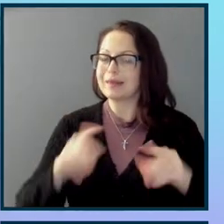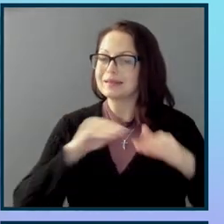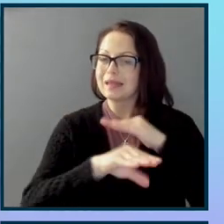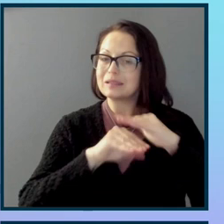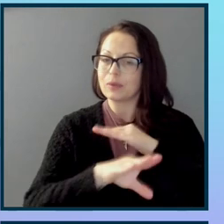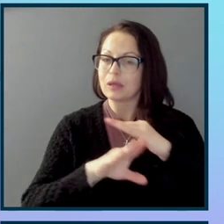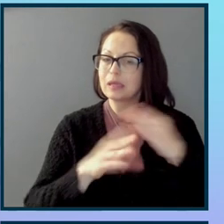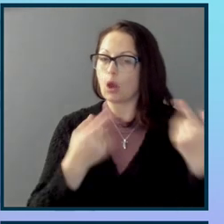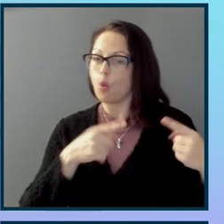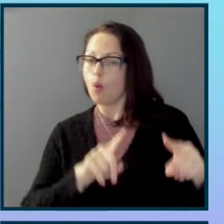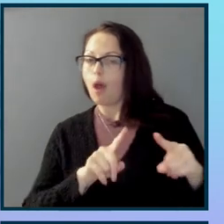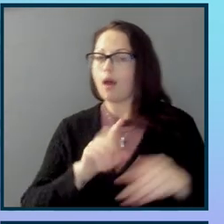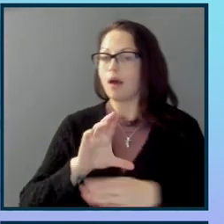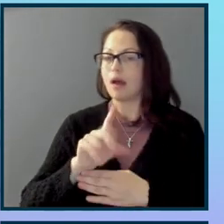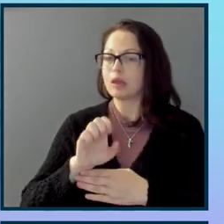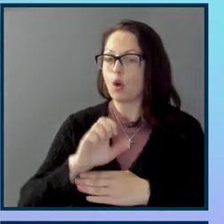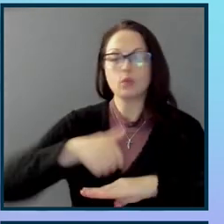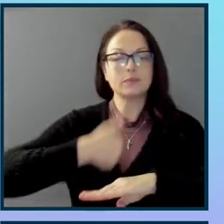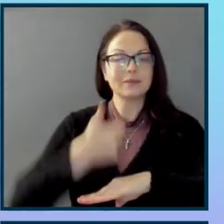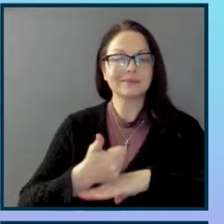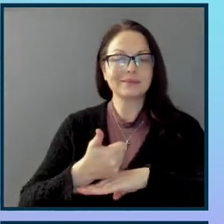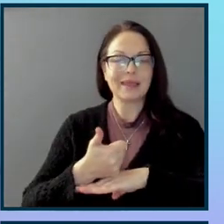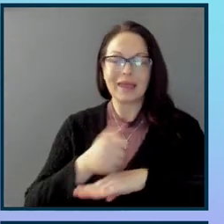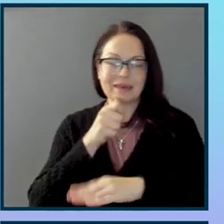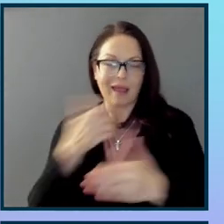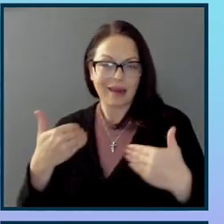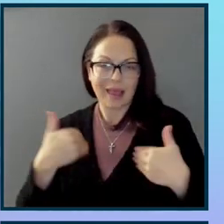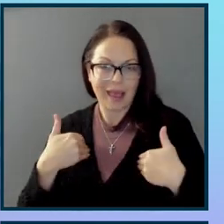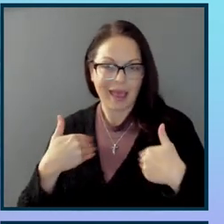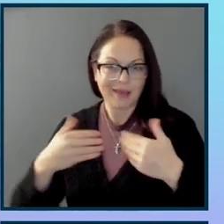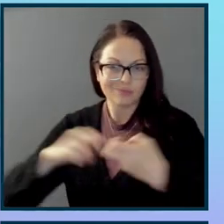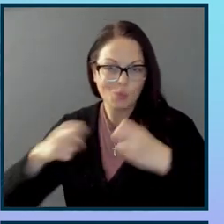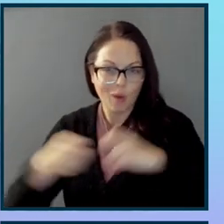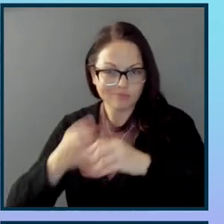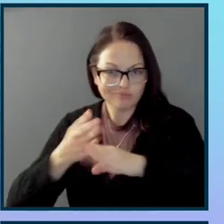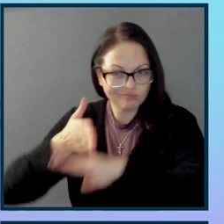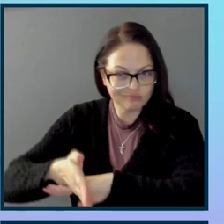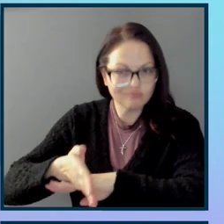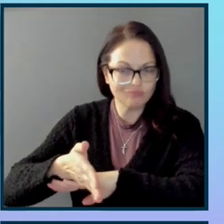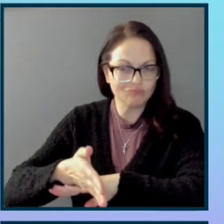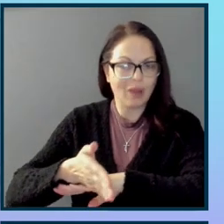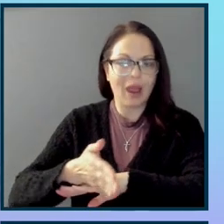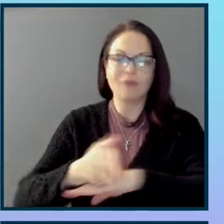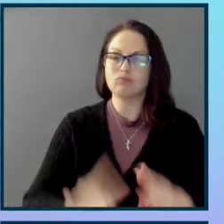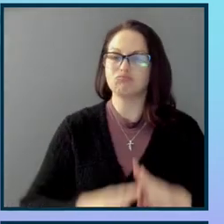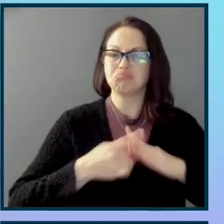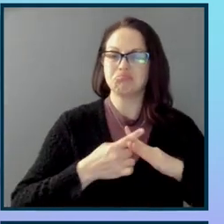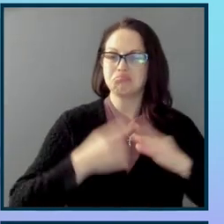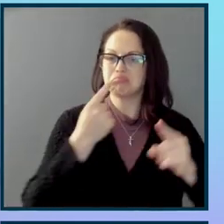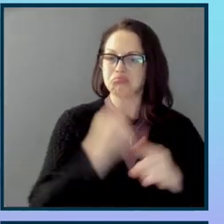than get a mountain of reports after the fact, and remove all barriers to making digital accessibility